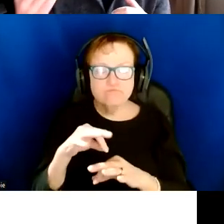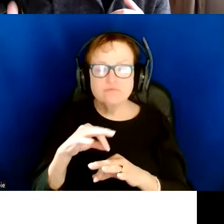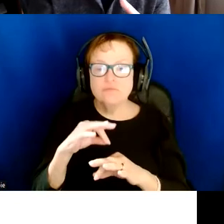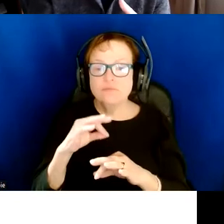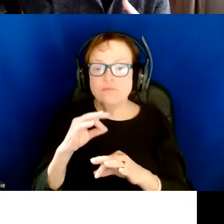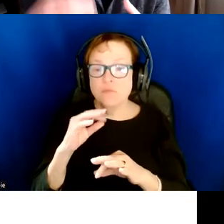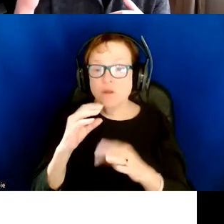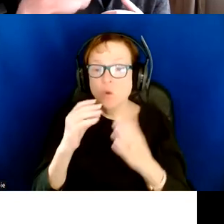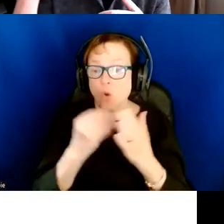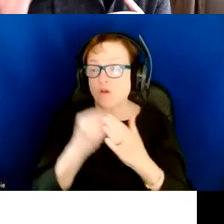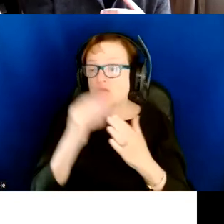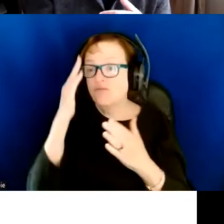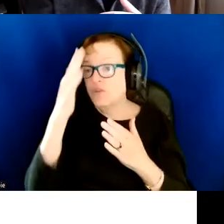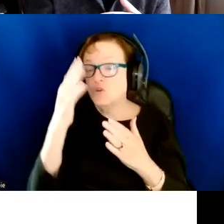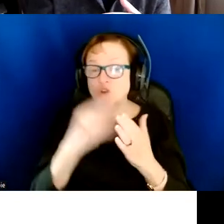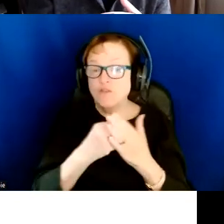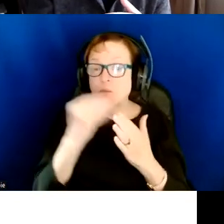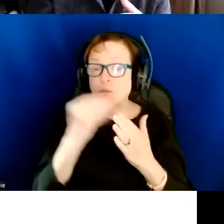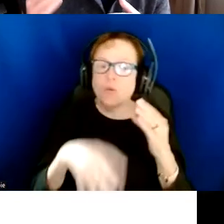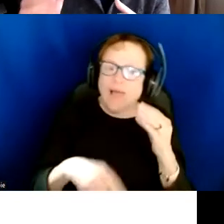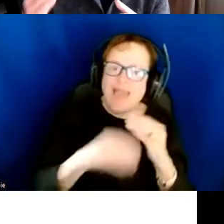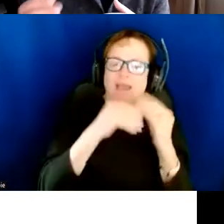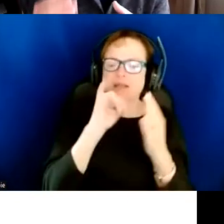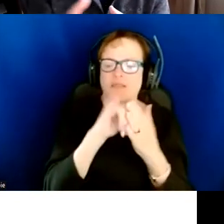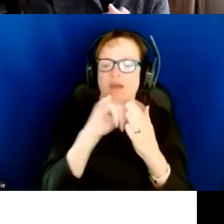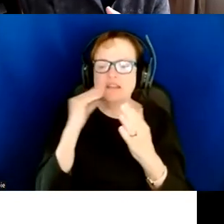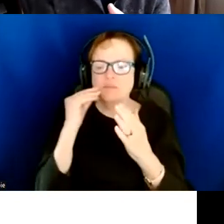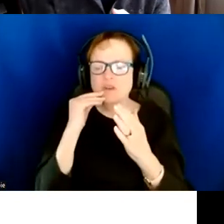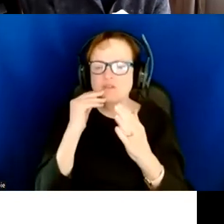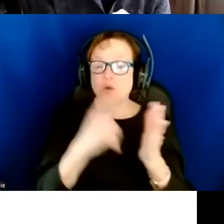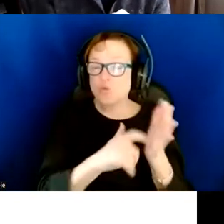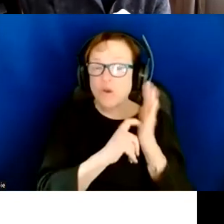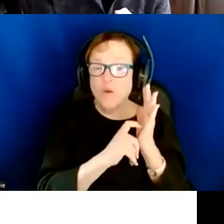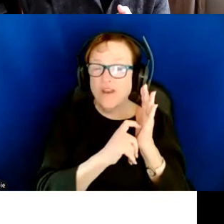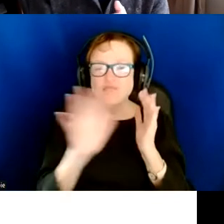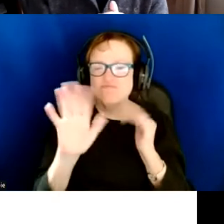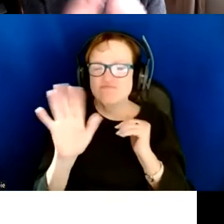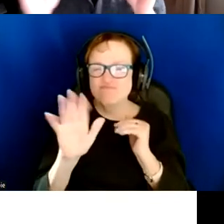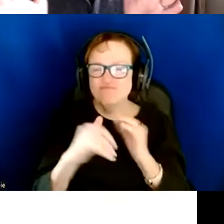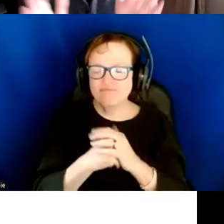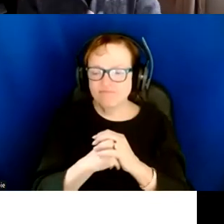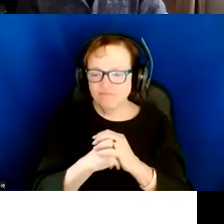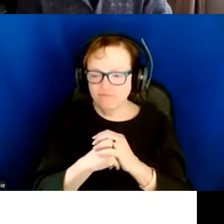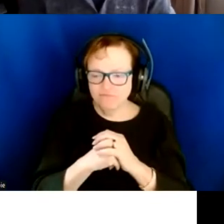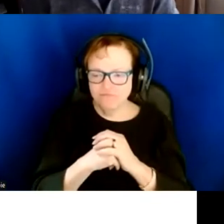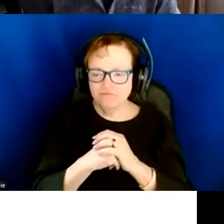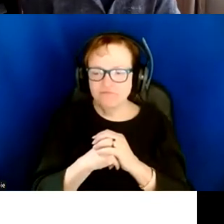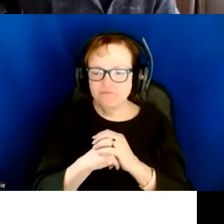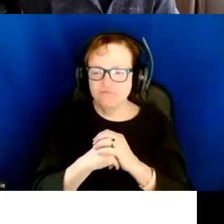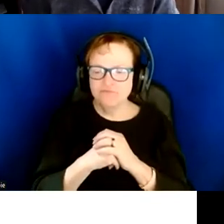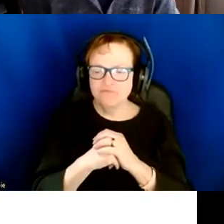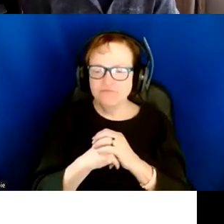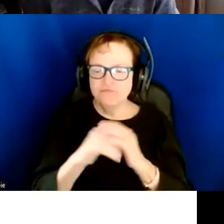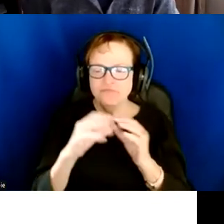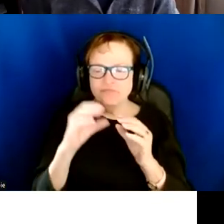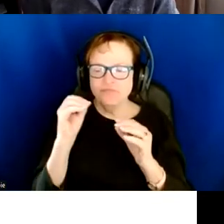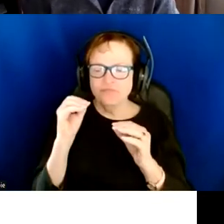these devices in the future will add on to that experience but it's not necessary to have that okay enough of me talking i'm going to turn it